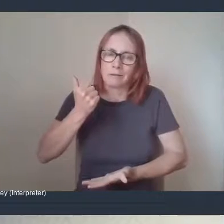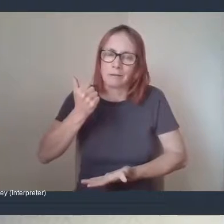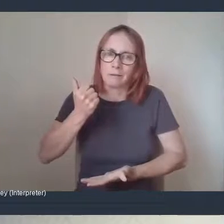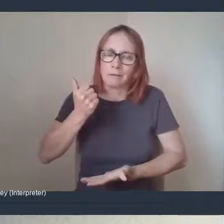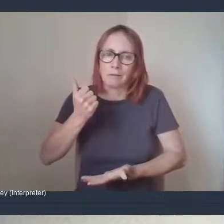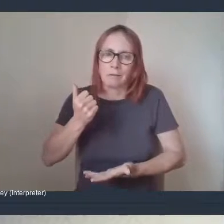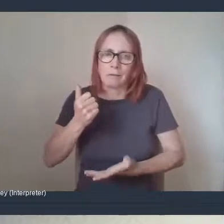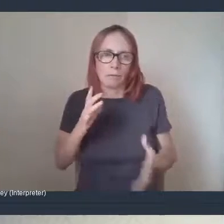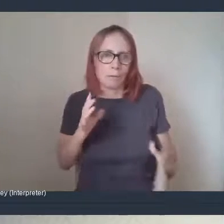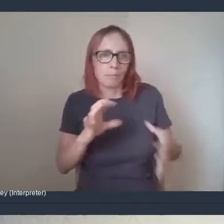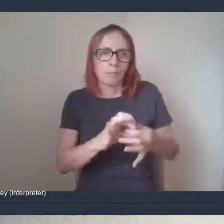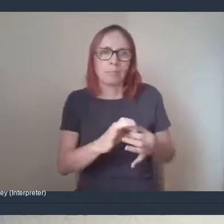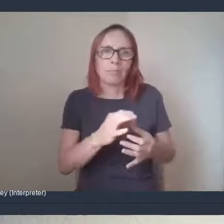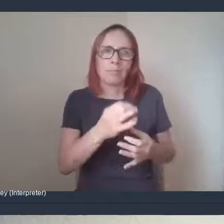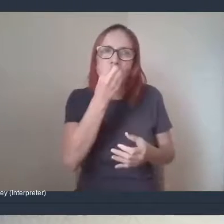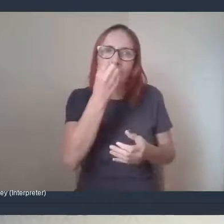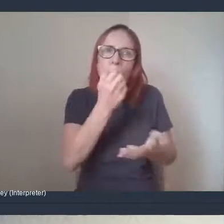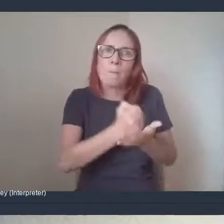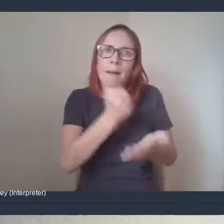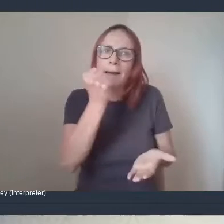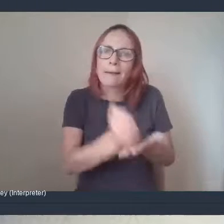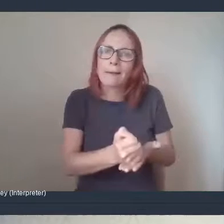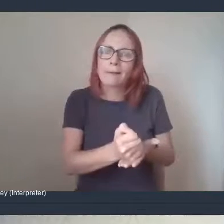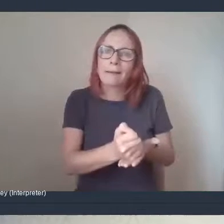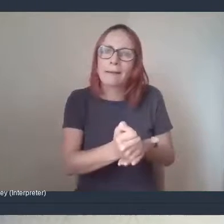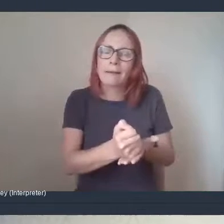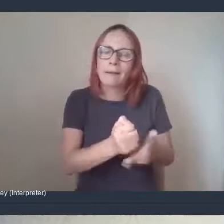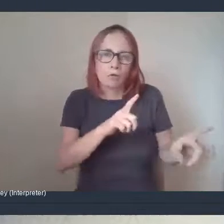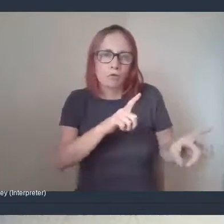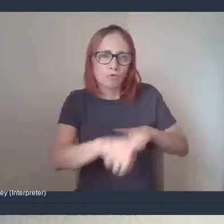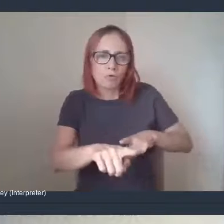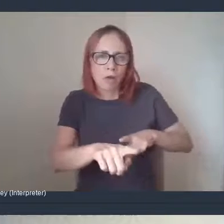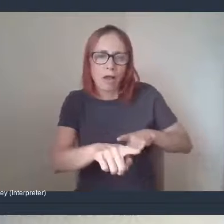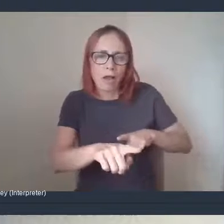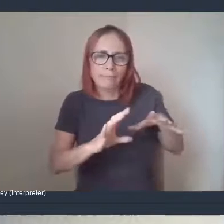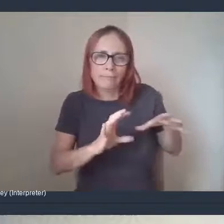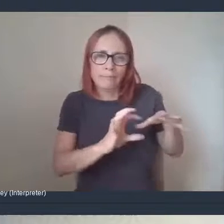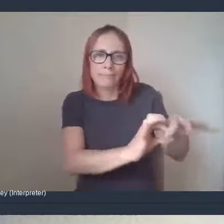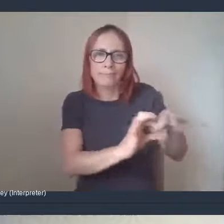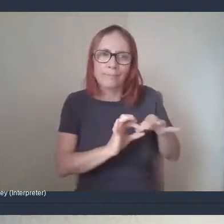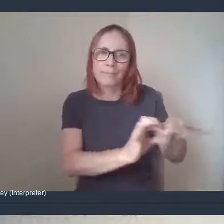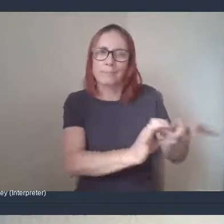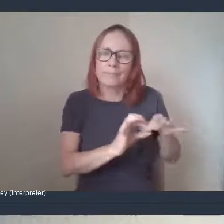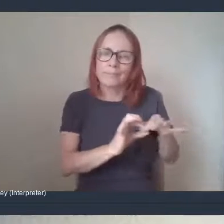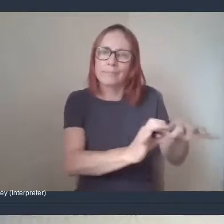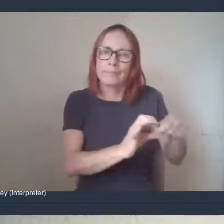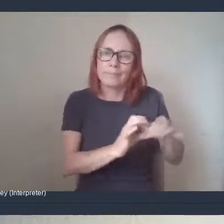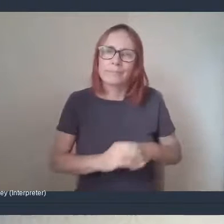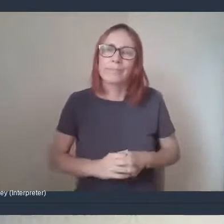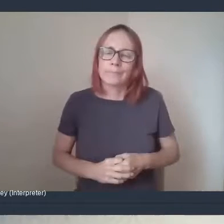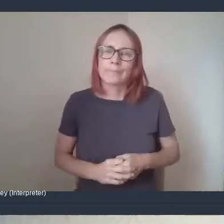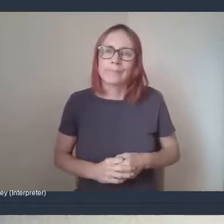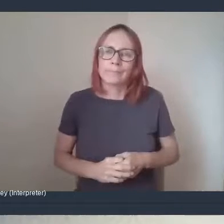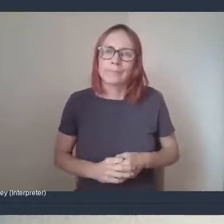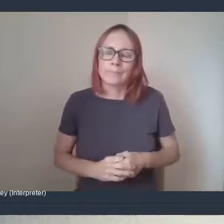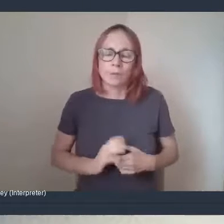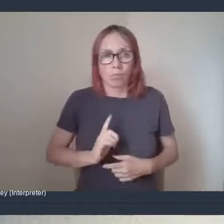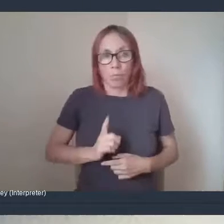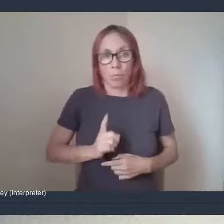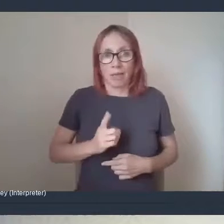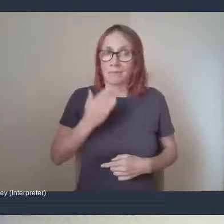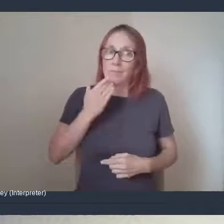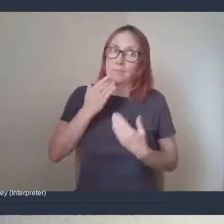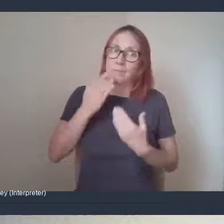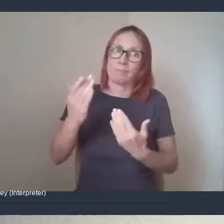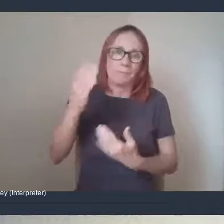the food bank as well to see about a collaboration with the satellite. So that's all thanks to them for